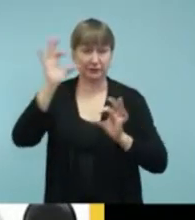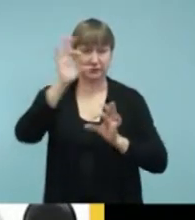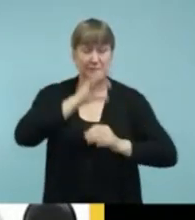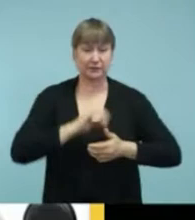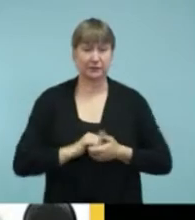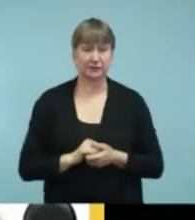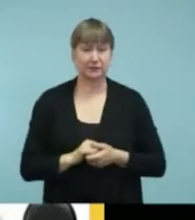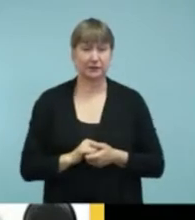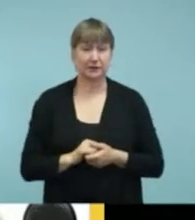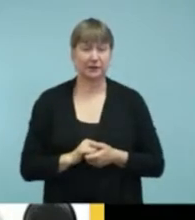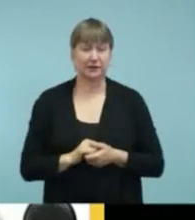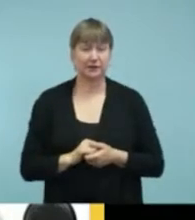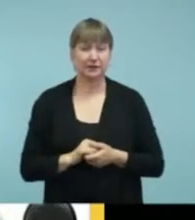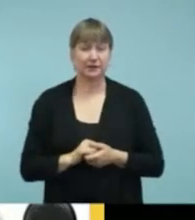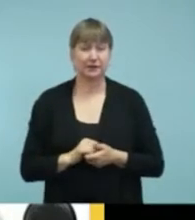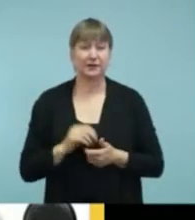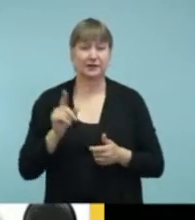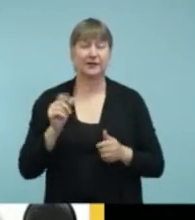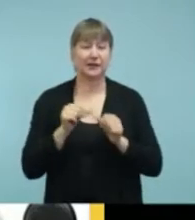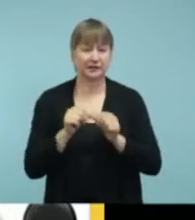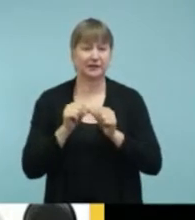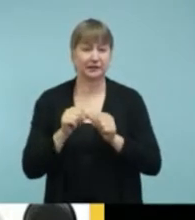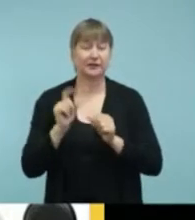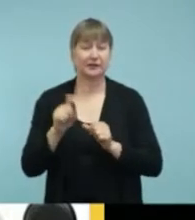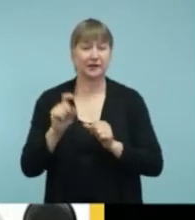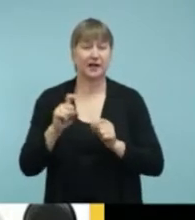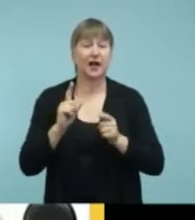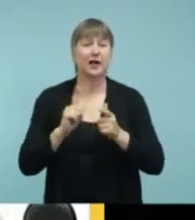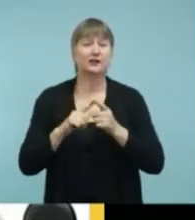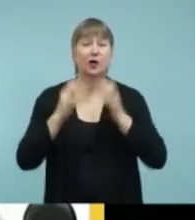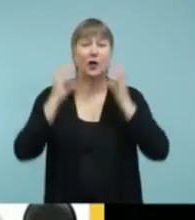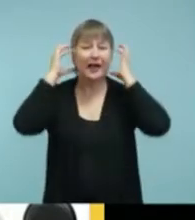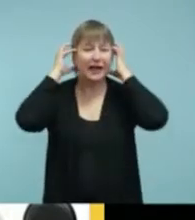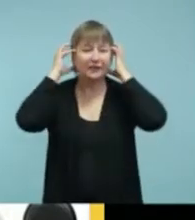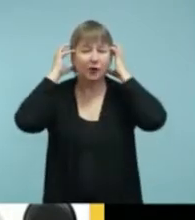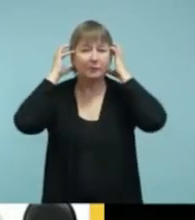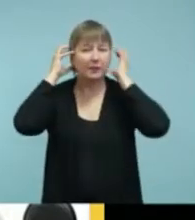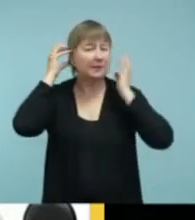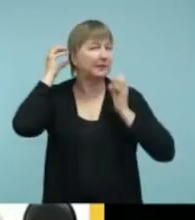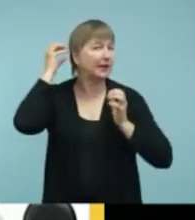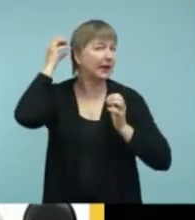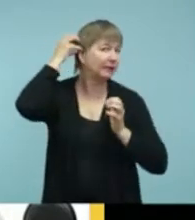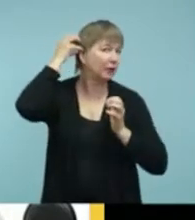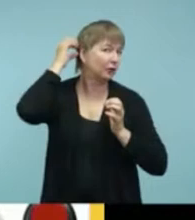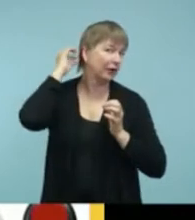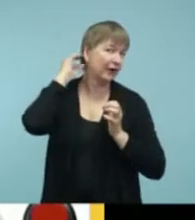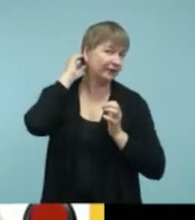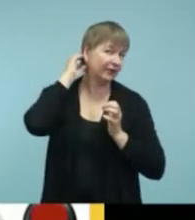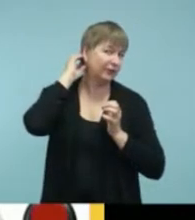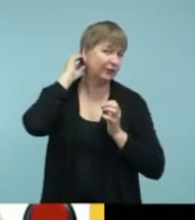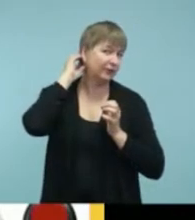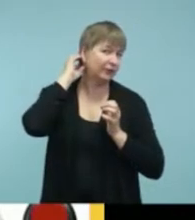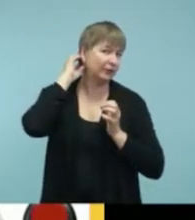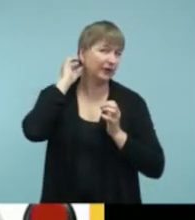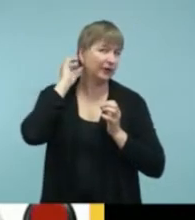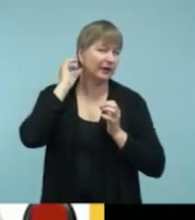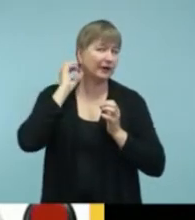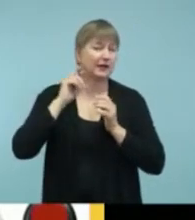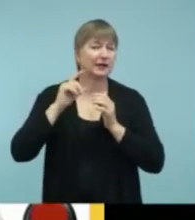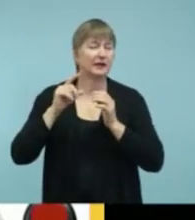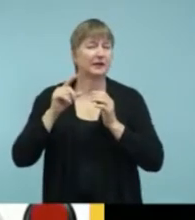Keep going. It's going to click through each of the different processors. And what those red dots